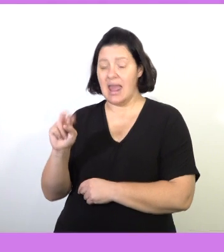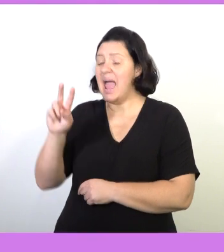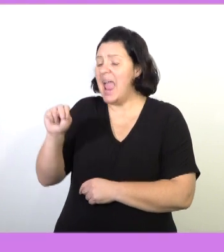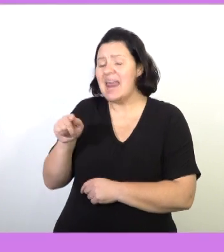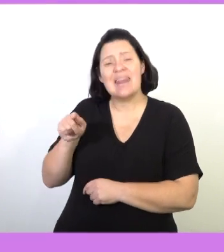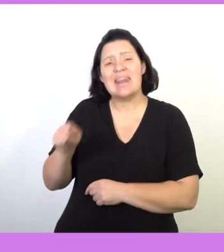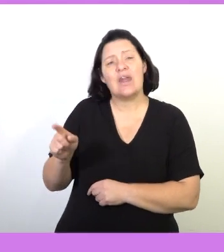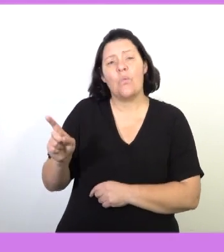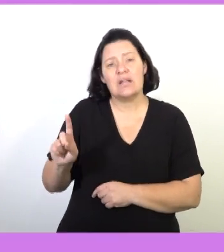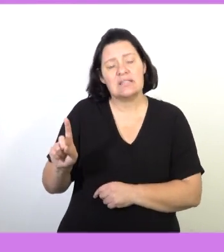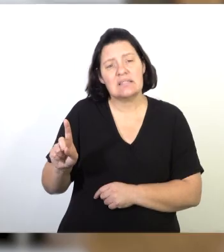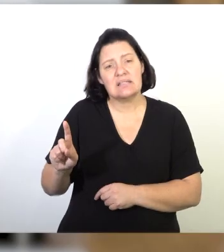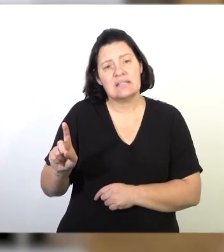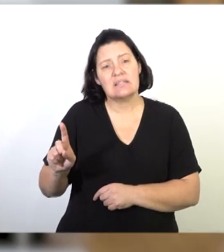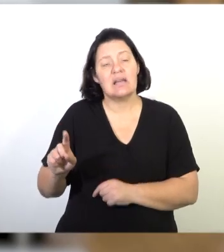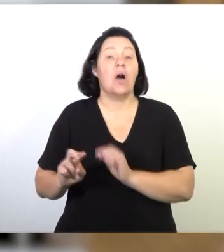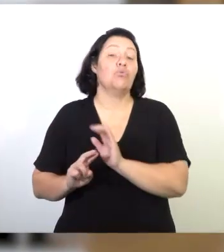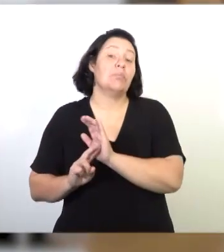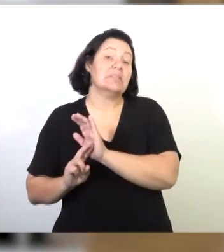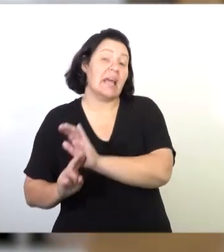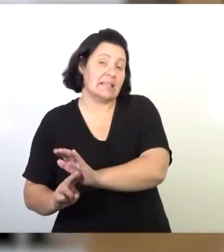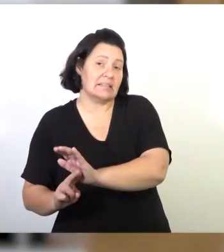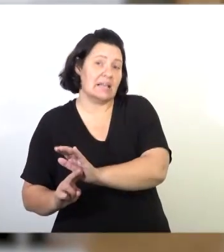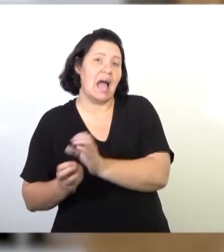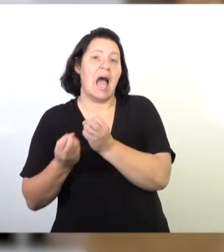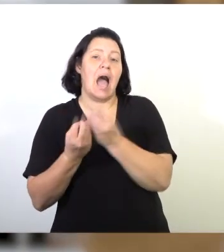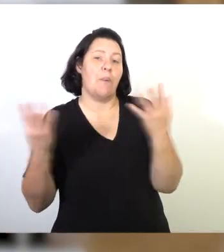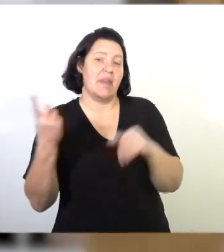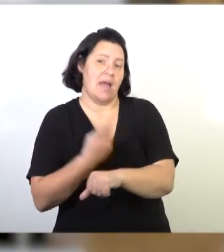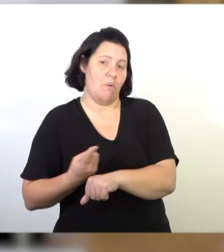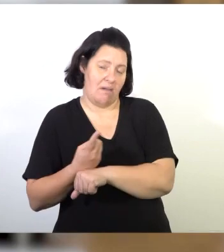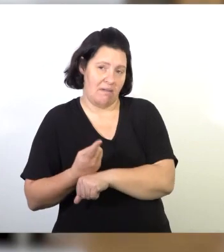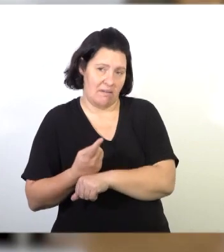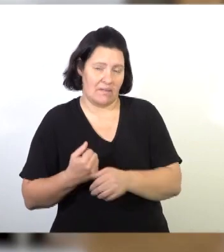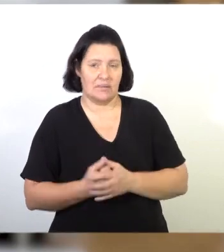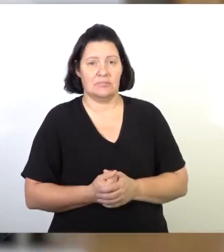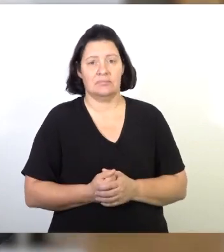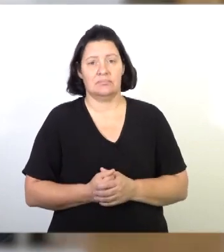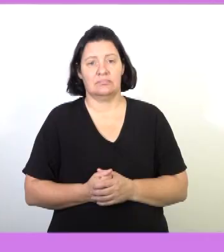Our n in this case will be represented by the number of hours.